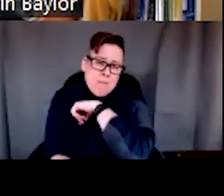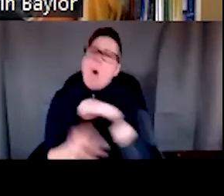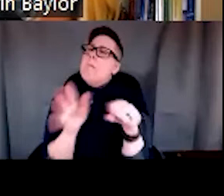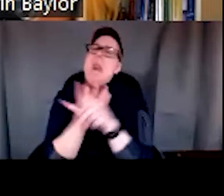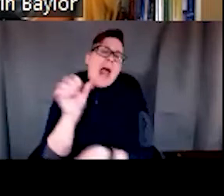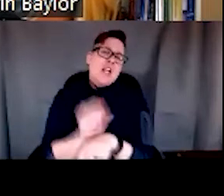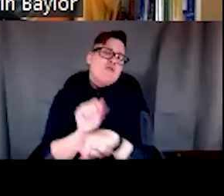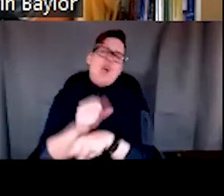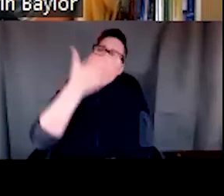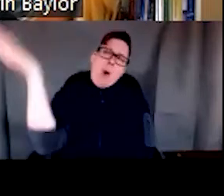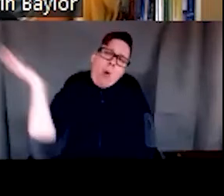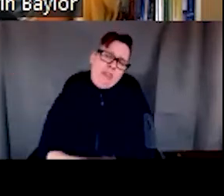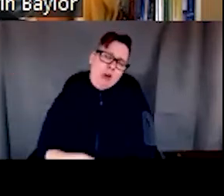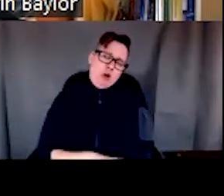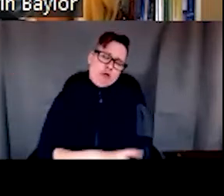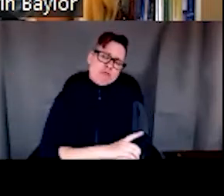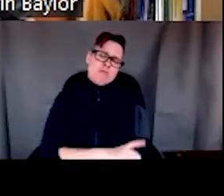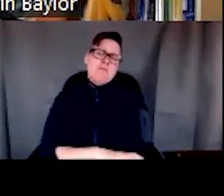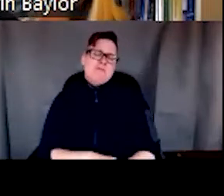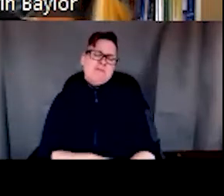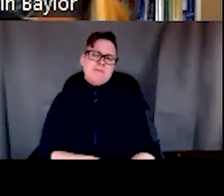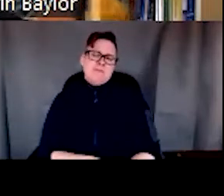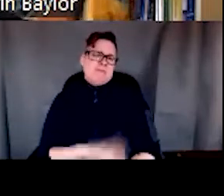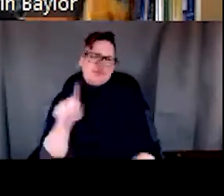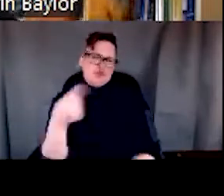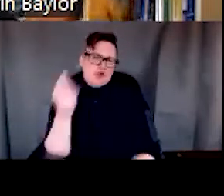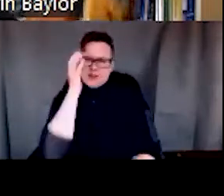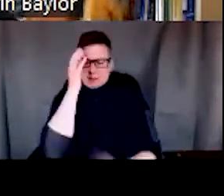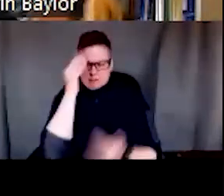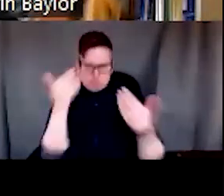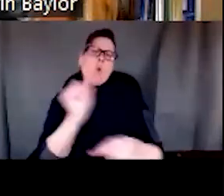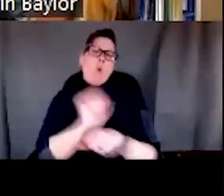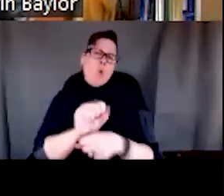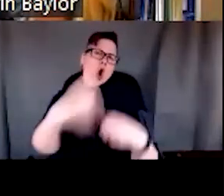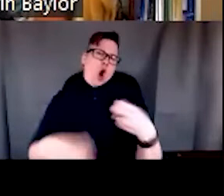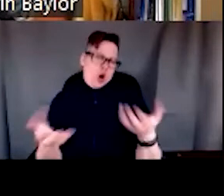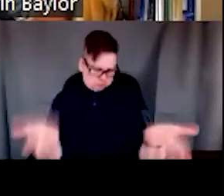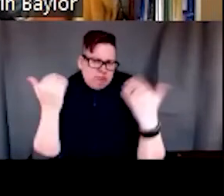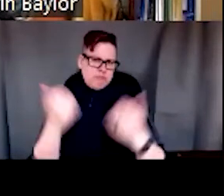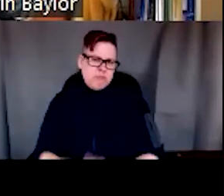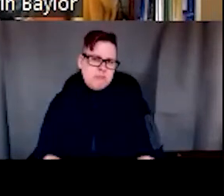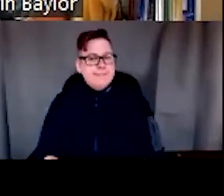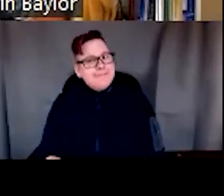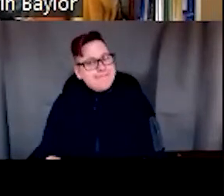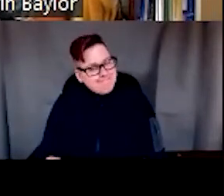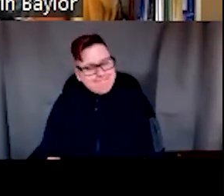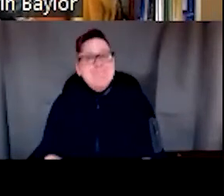of jobs out there. It's just a matter of, you know, applying yourself a little bit better. Um, after a result of